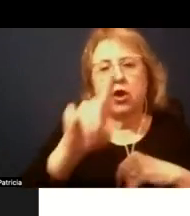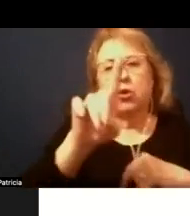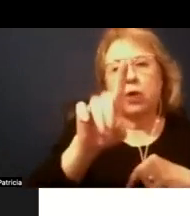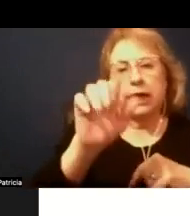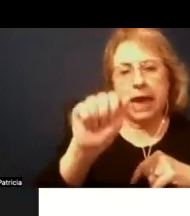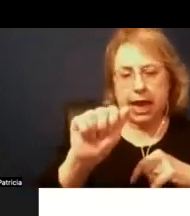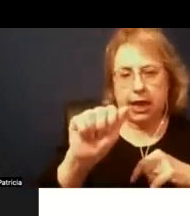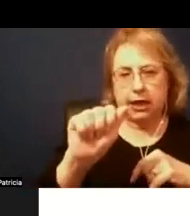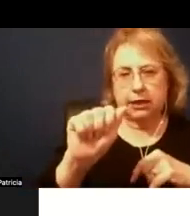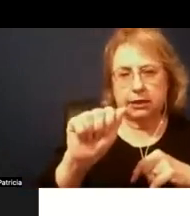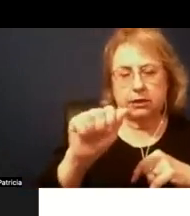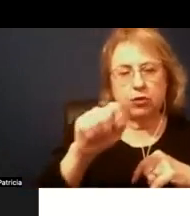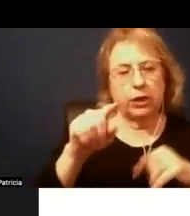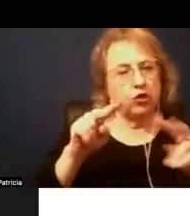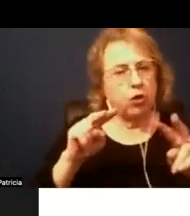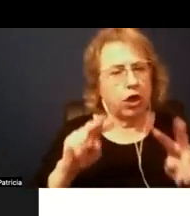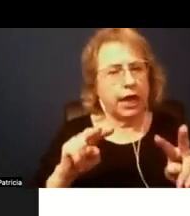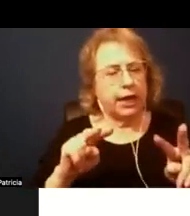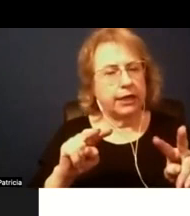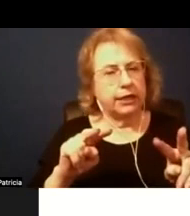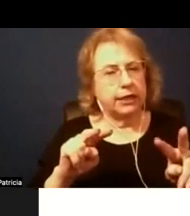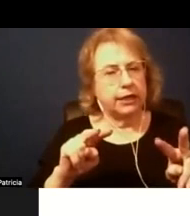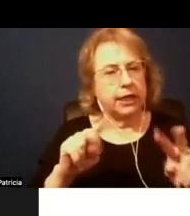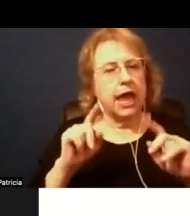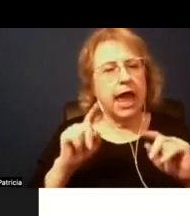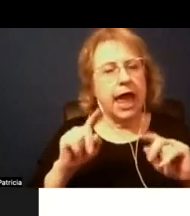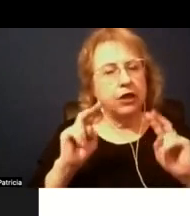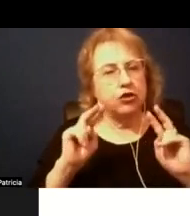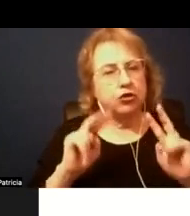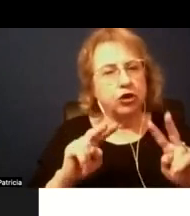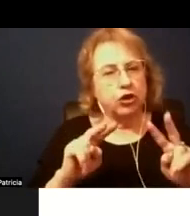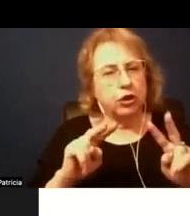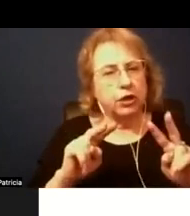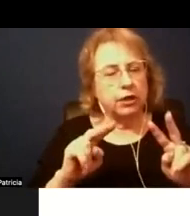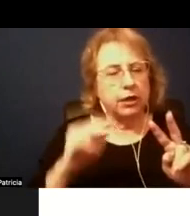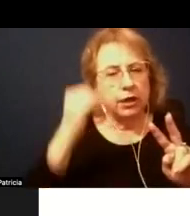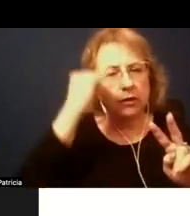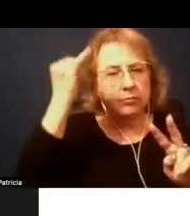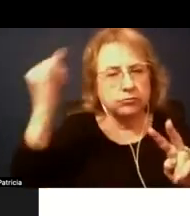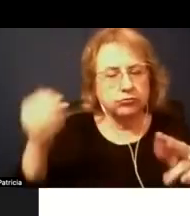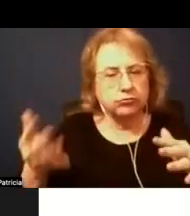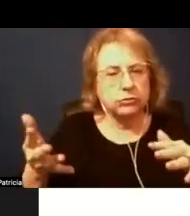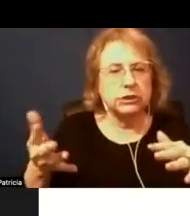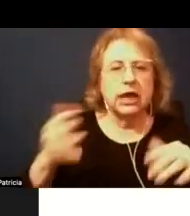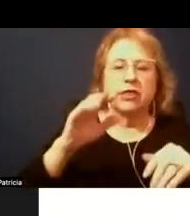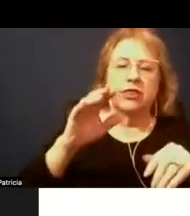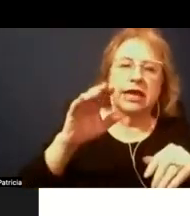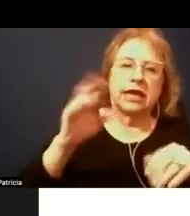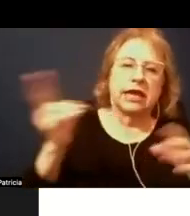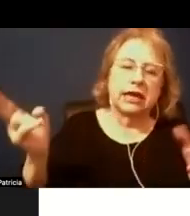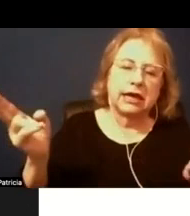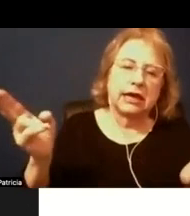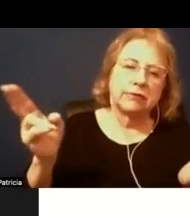1a when you look at it and you look at the imagine sort of overlaying the enrollments on it and the